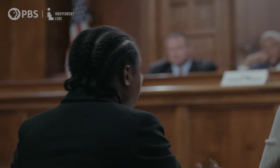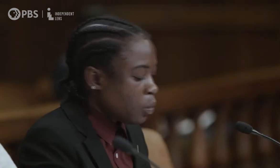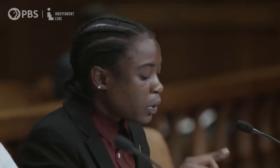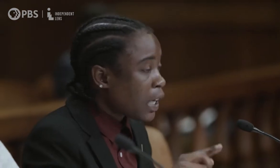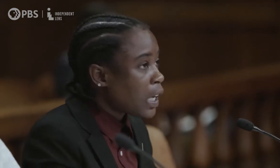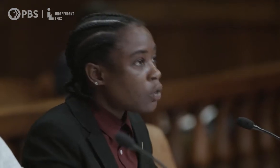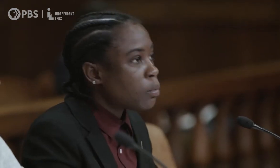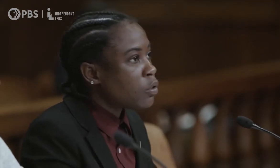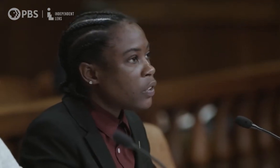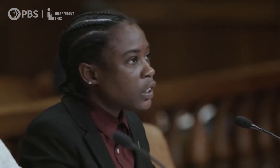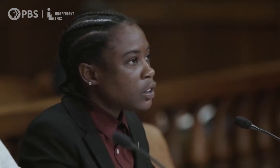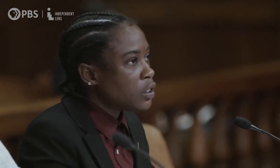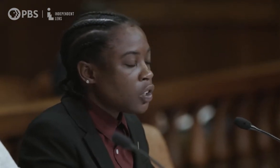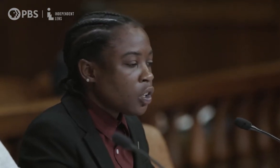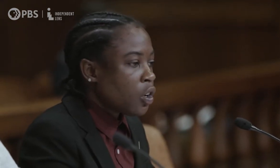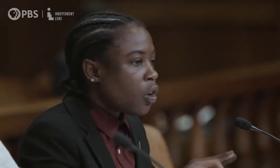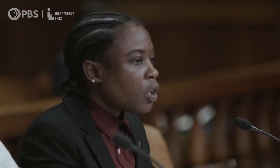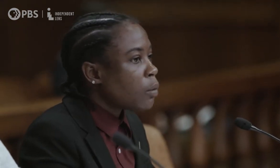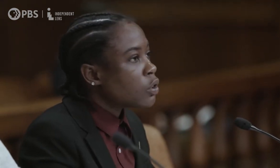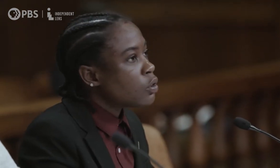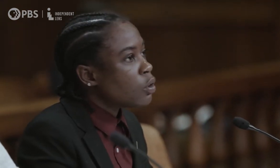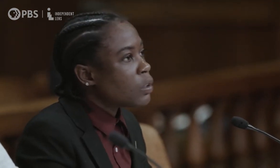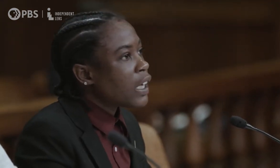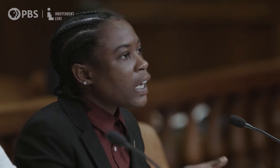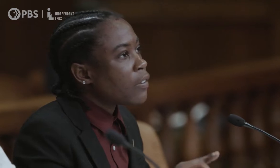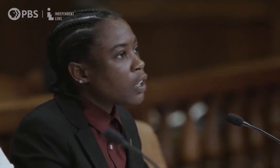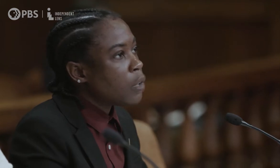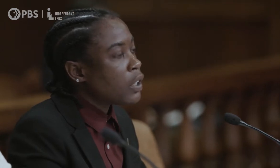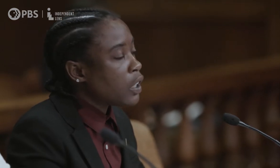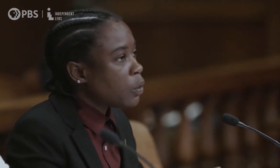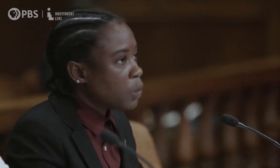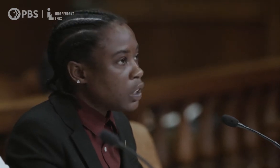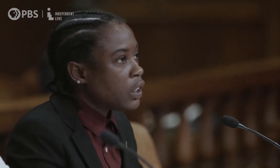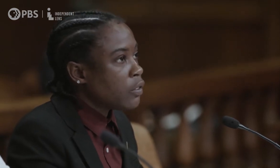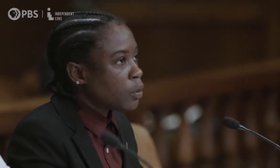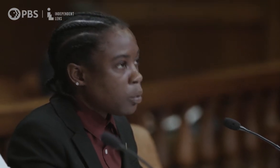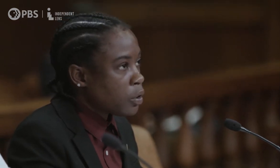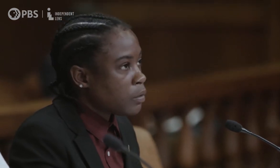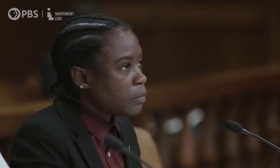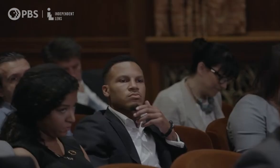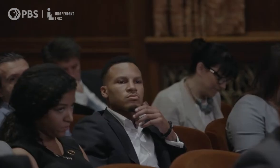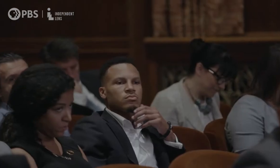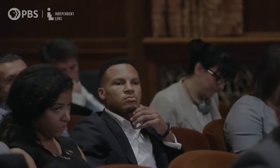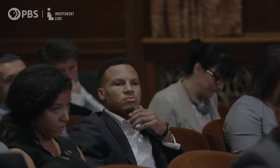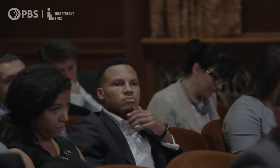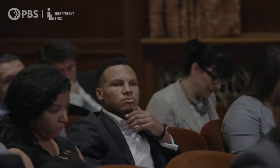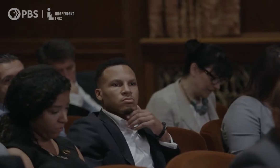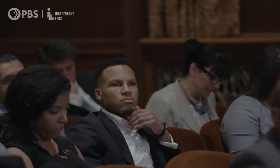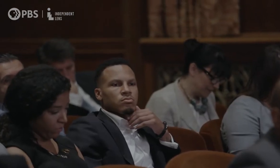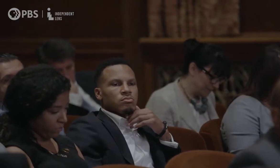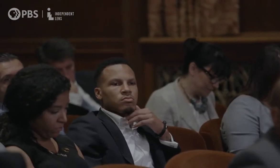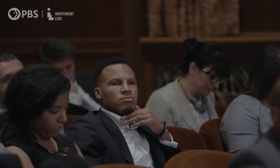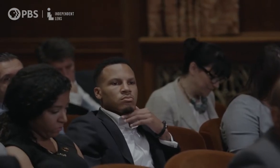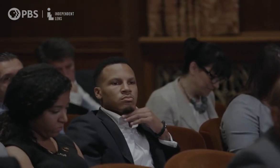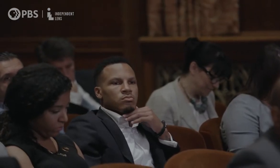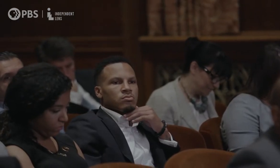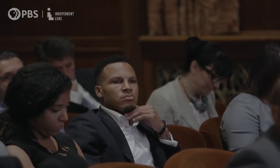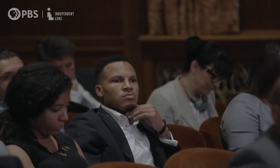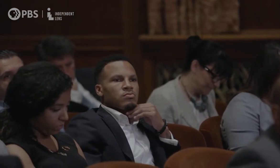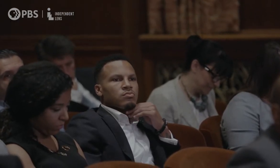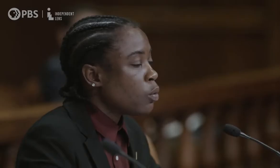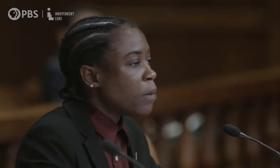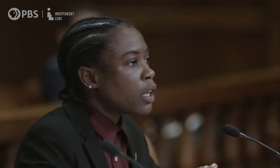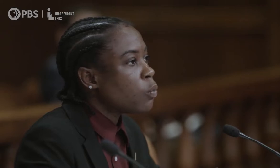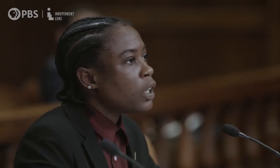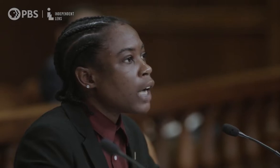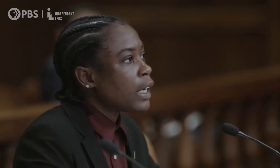empowerment. When I got on probation, all I was told was I have to come in here weekly and report. I was looked at as high risk because of an